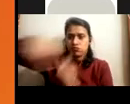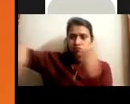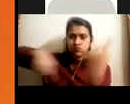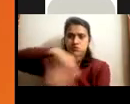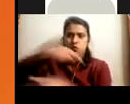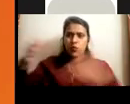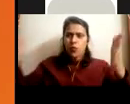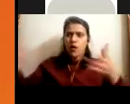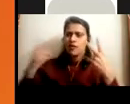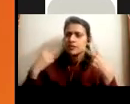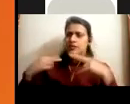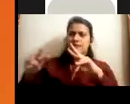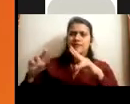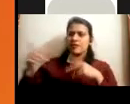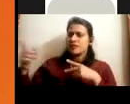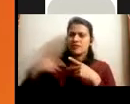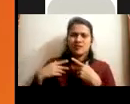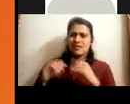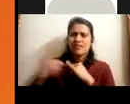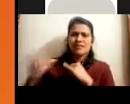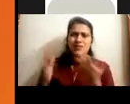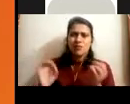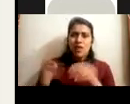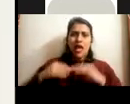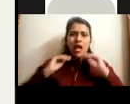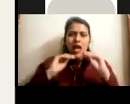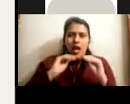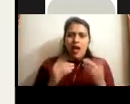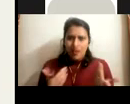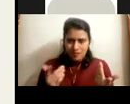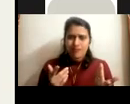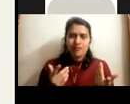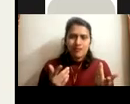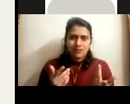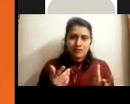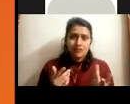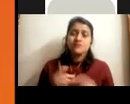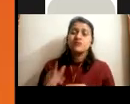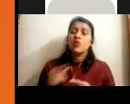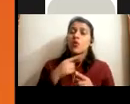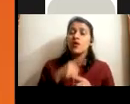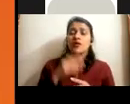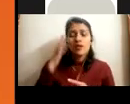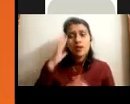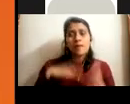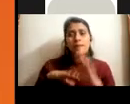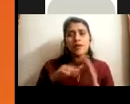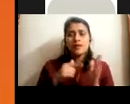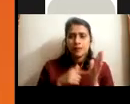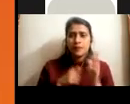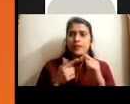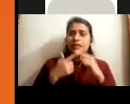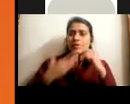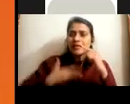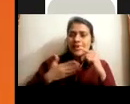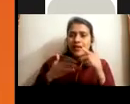so what we try to do here is a, a tweak, you know, what we did is the model was we did pre-training. Pre